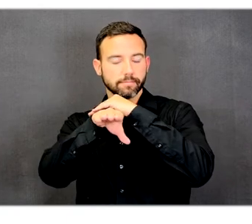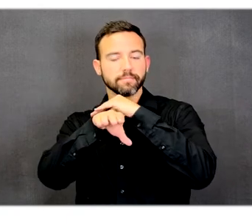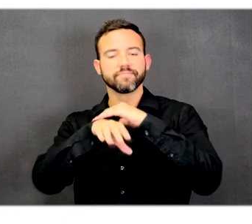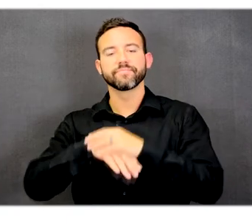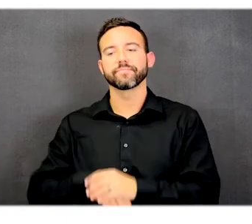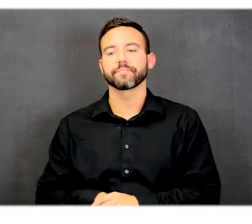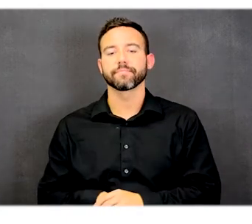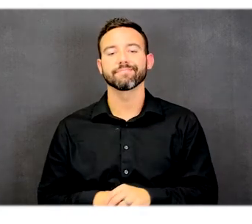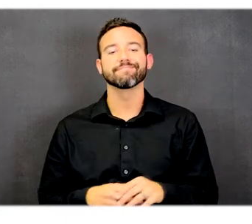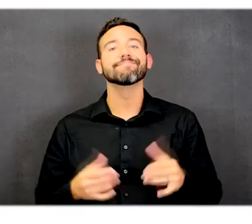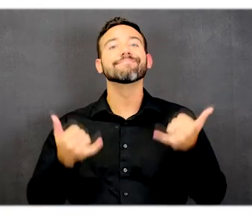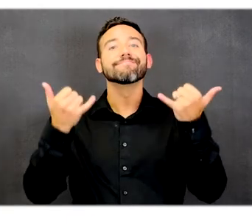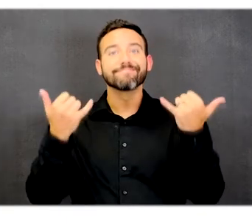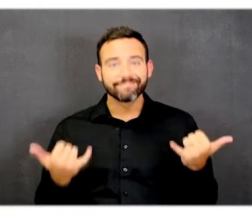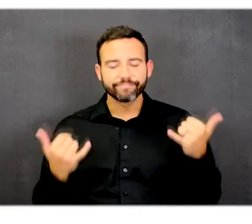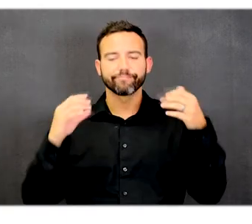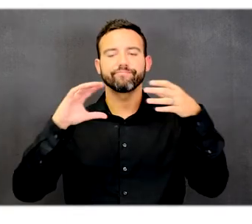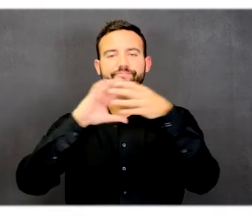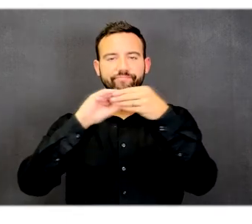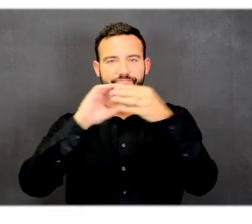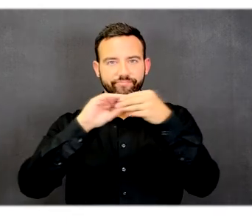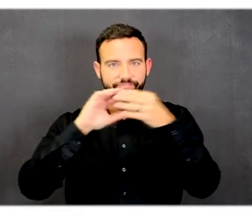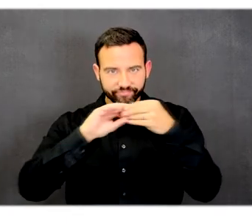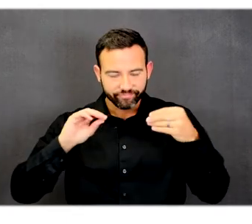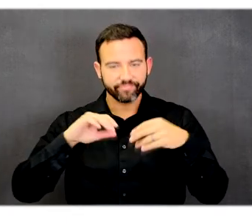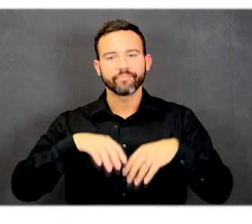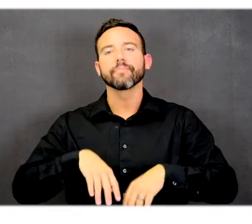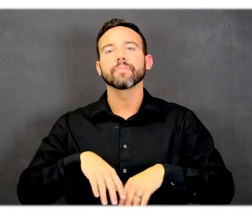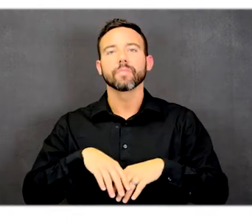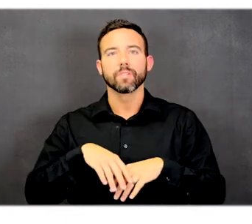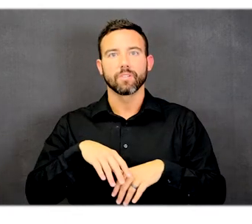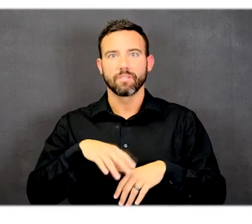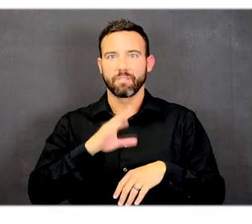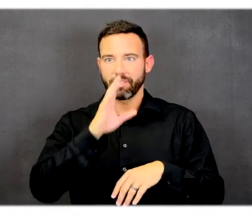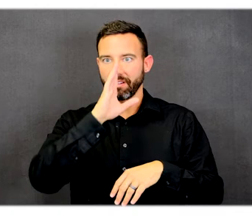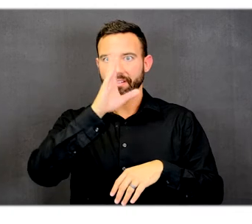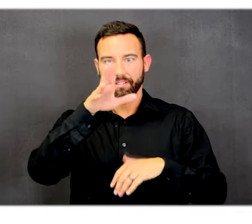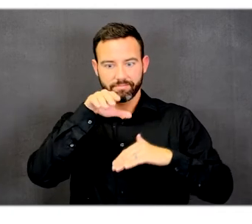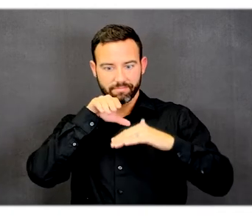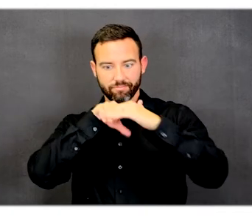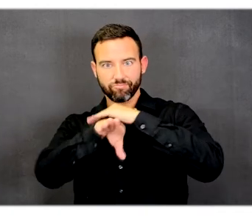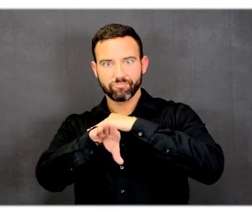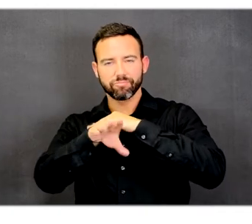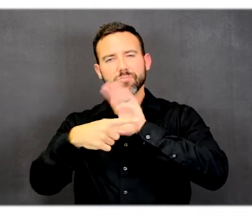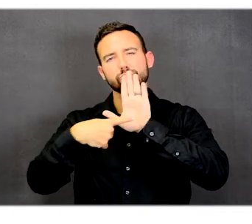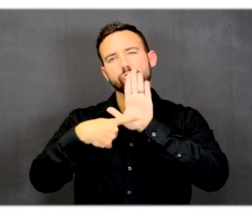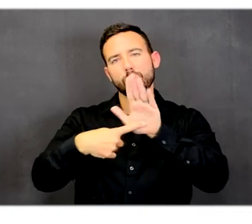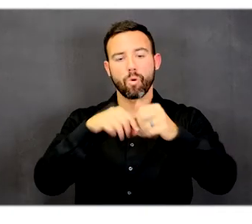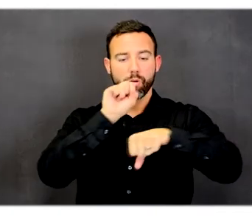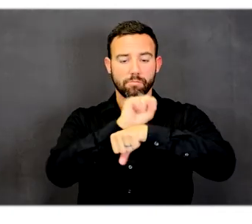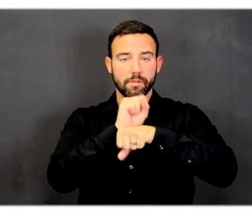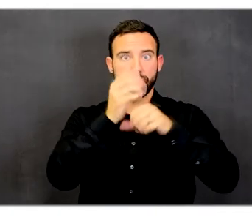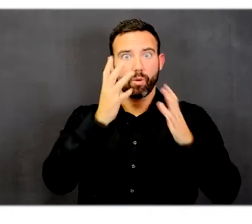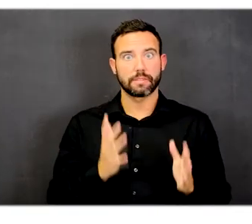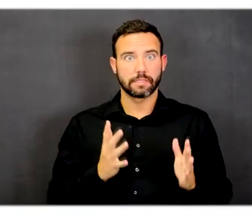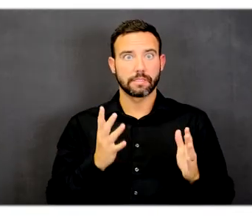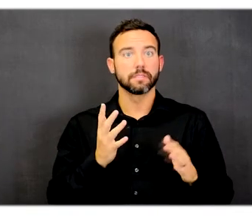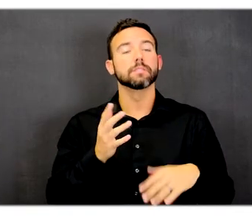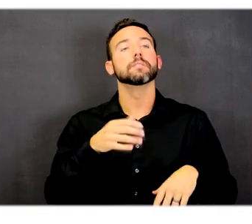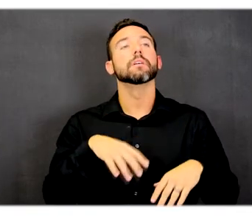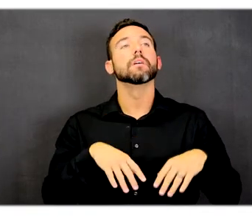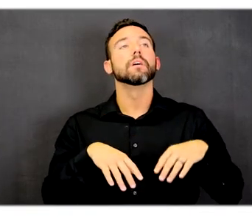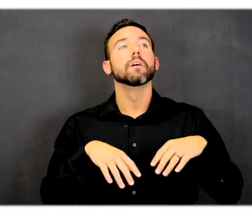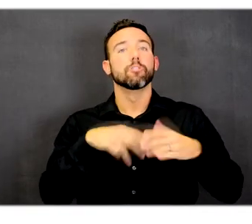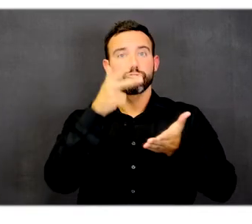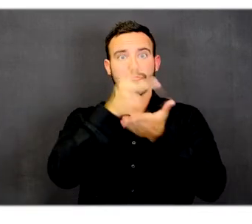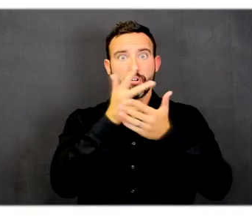On this next slide, there is a diagram of the main entrance that shows how employees enter from the garage up to level one on